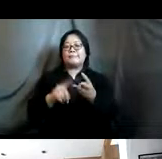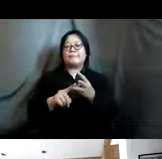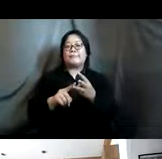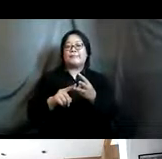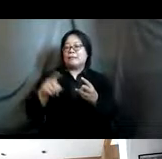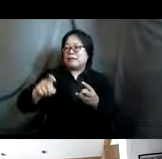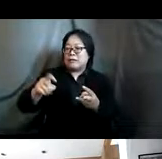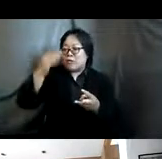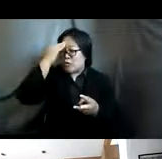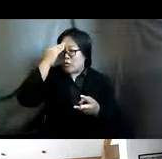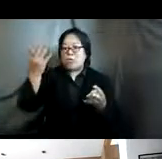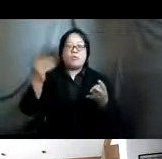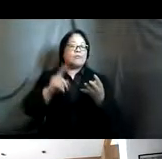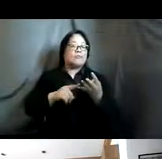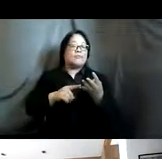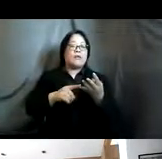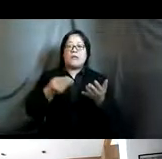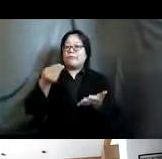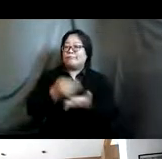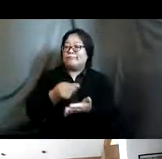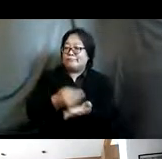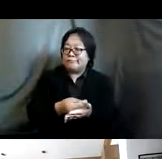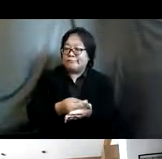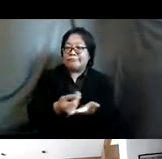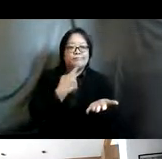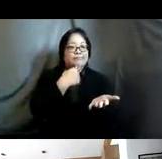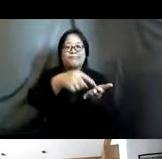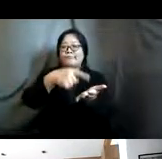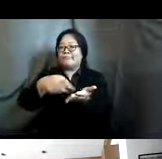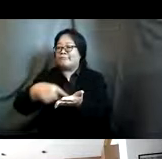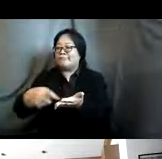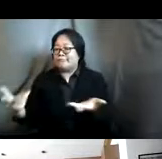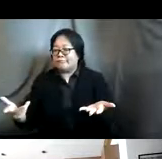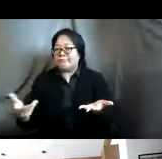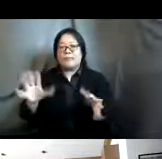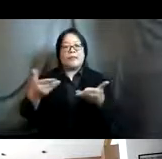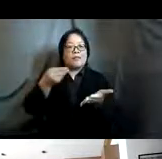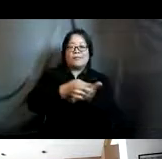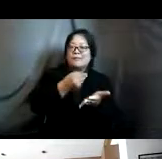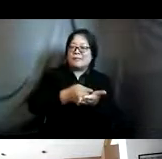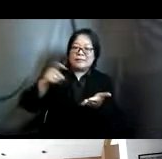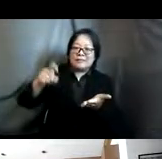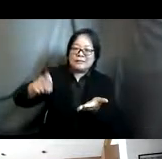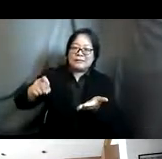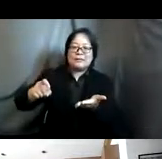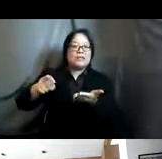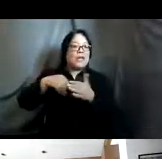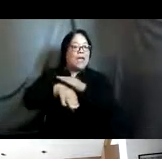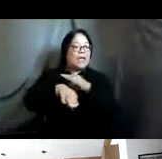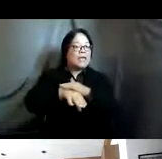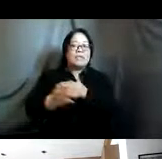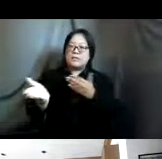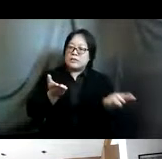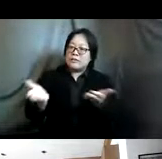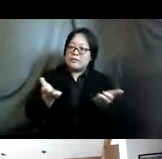looking at financing really looking at standalone financing for accessing the services and enabling the